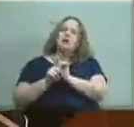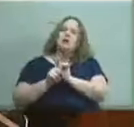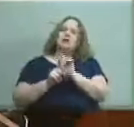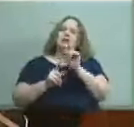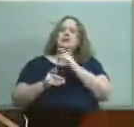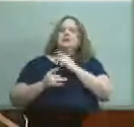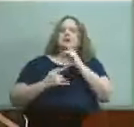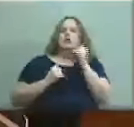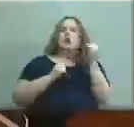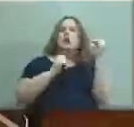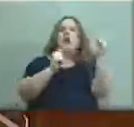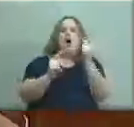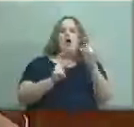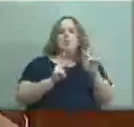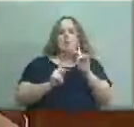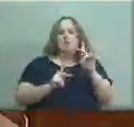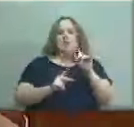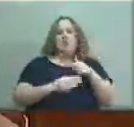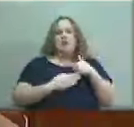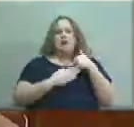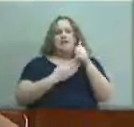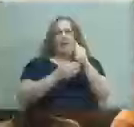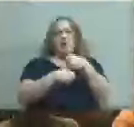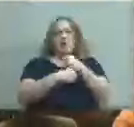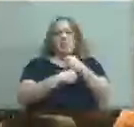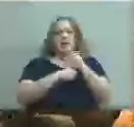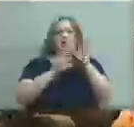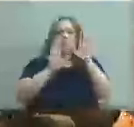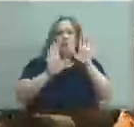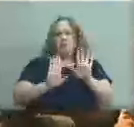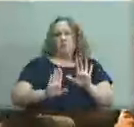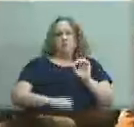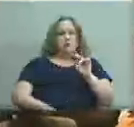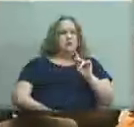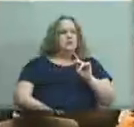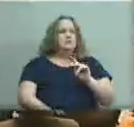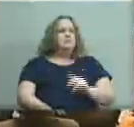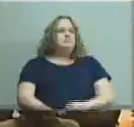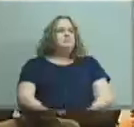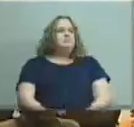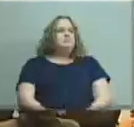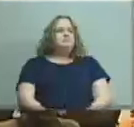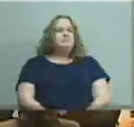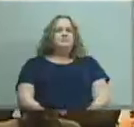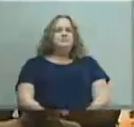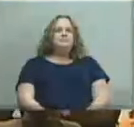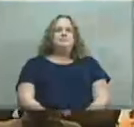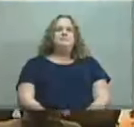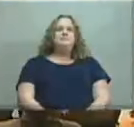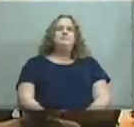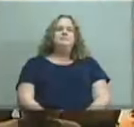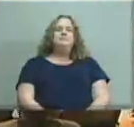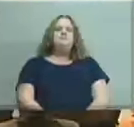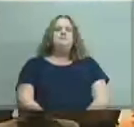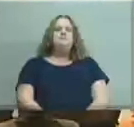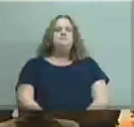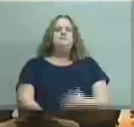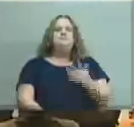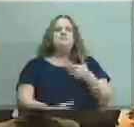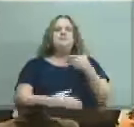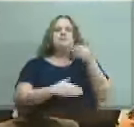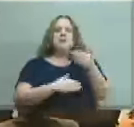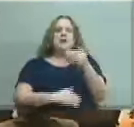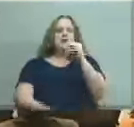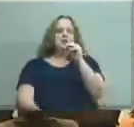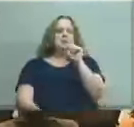make it great thank you Ms. Westland next is Marilyn Patterson